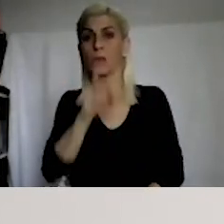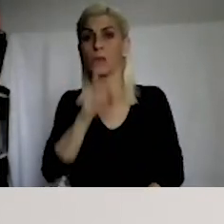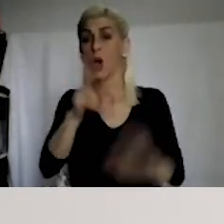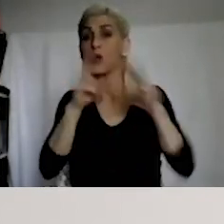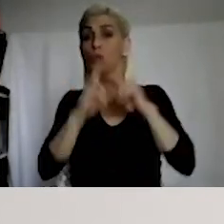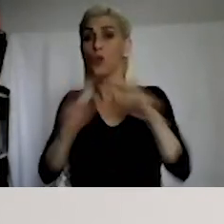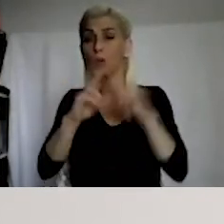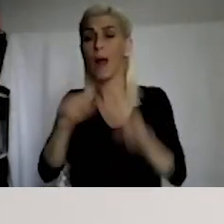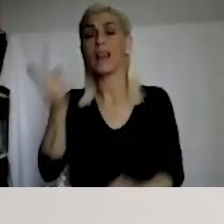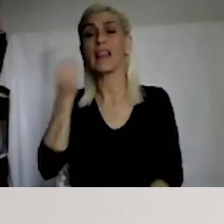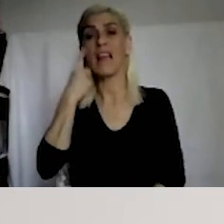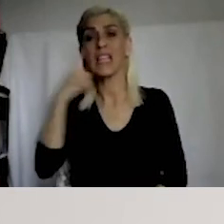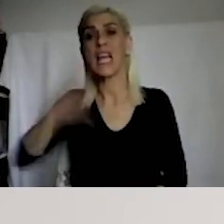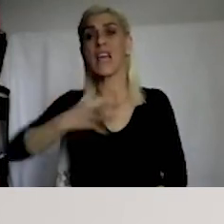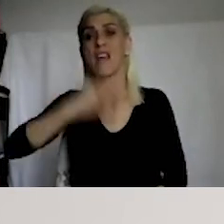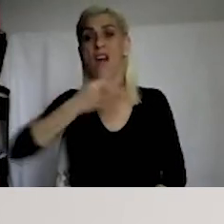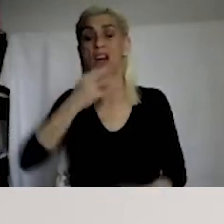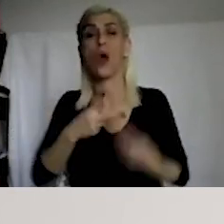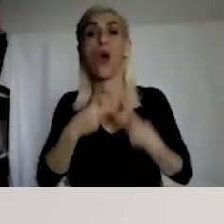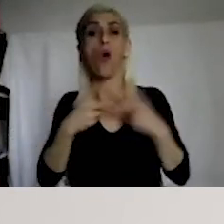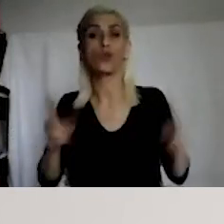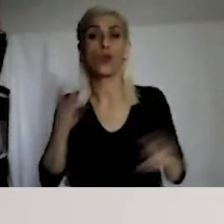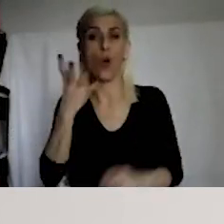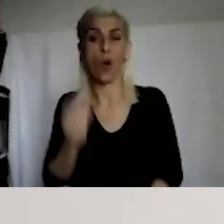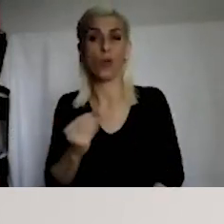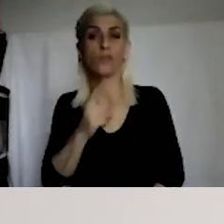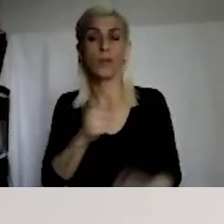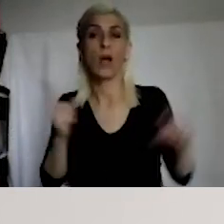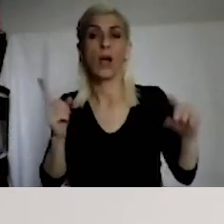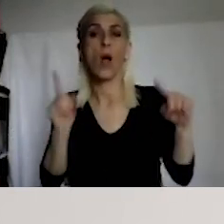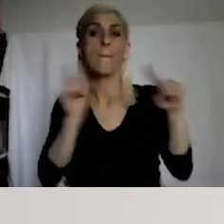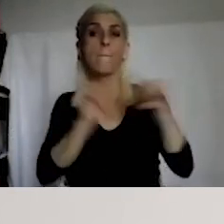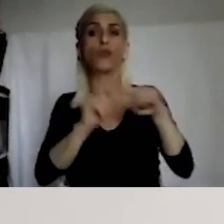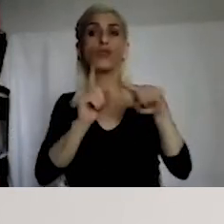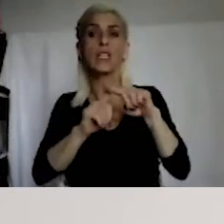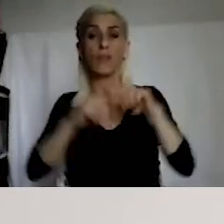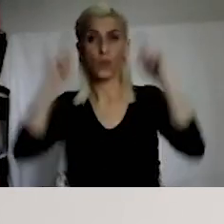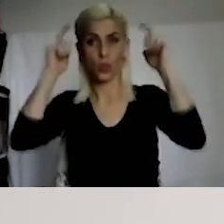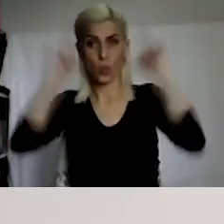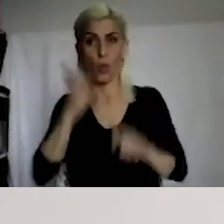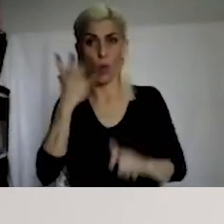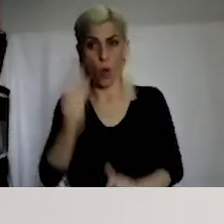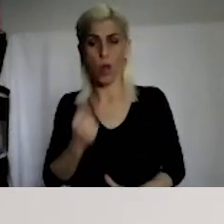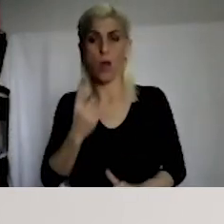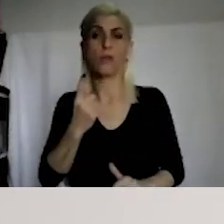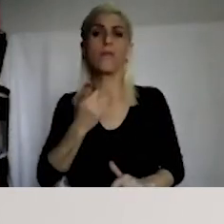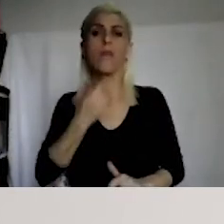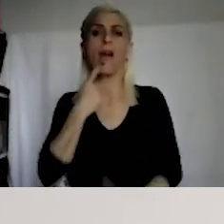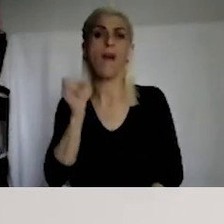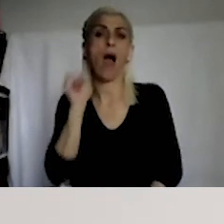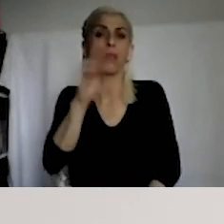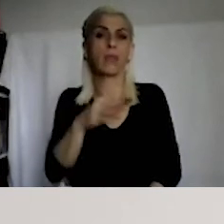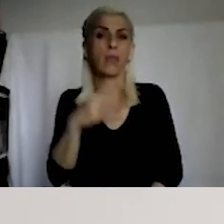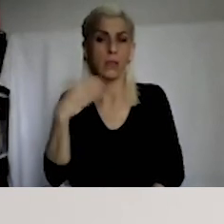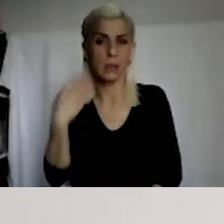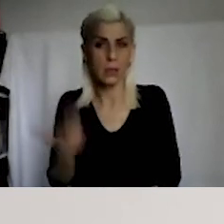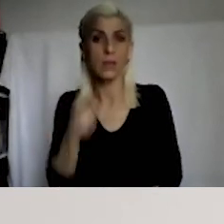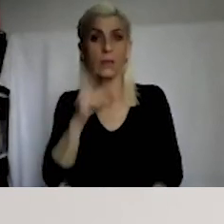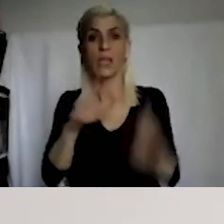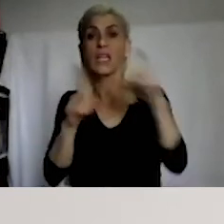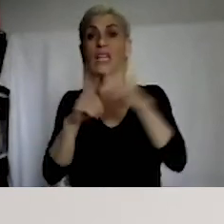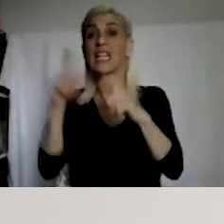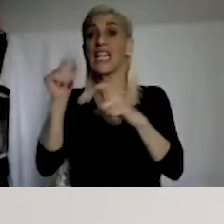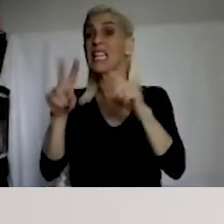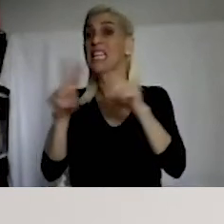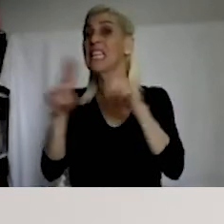The positive obligation of government in terms of freedom of expression. Özgür Gündem case is another example. But especially in